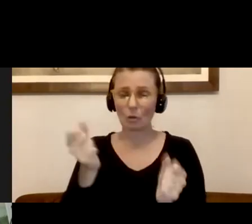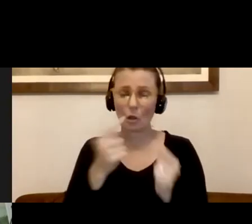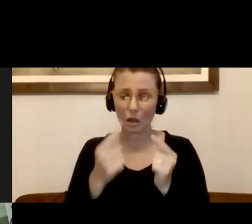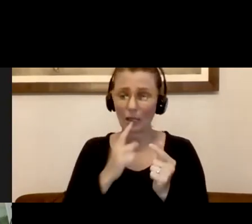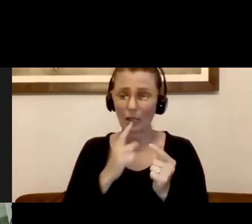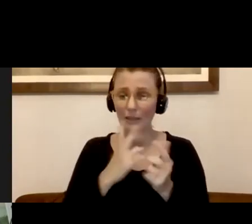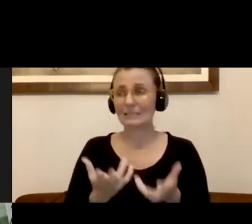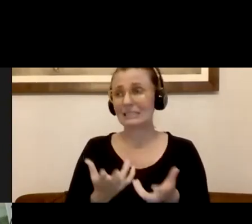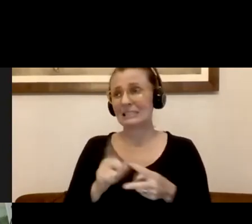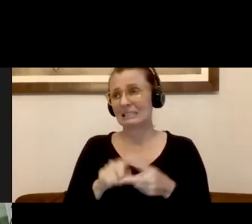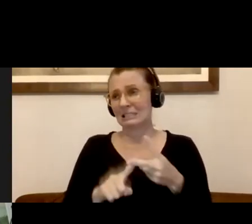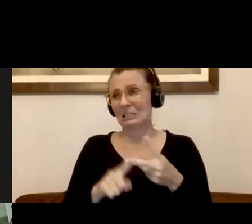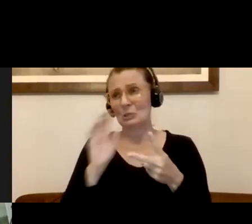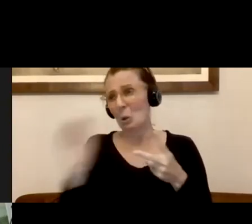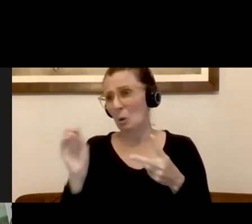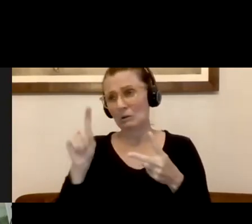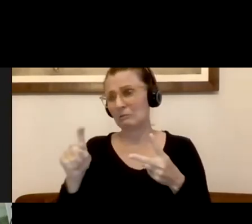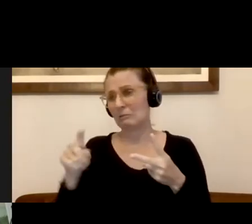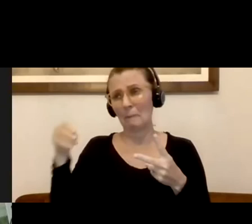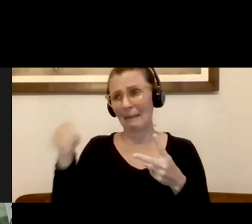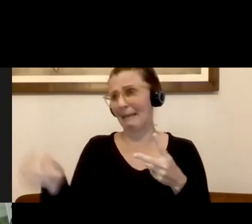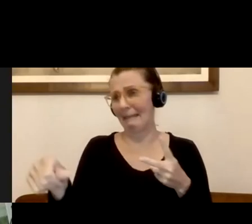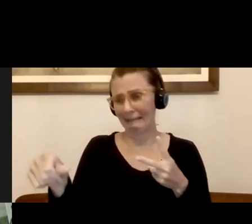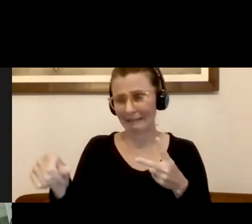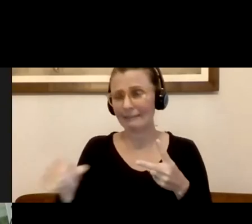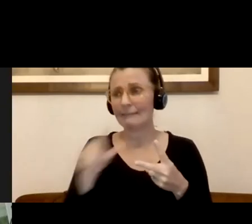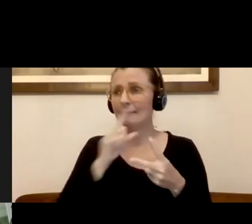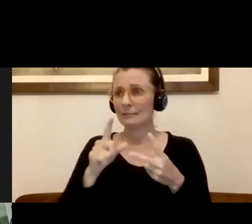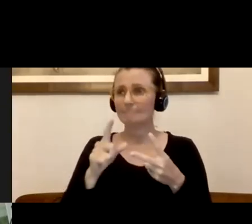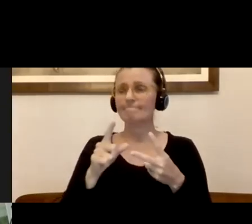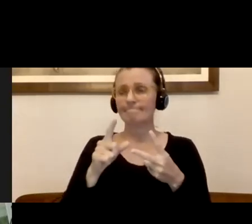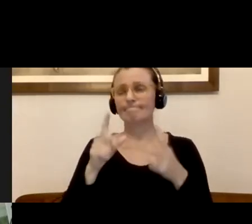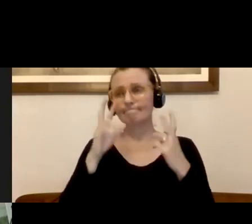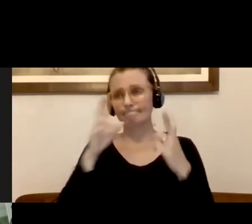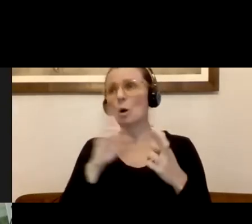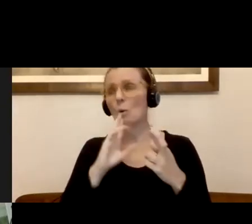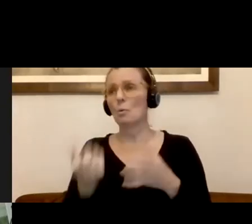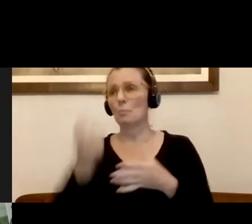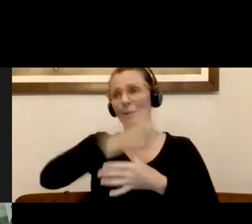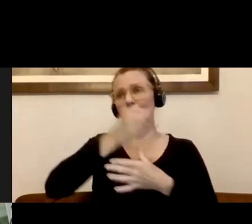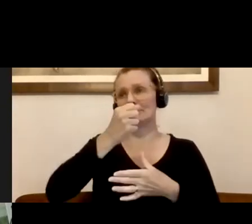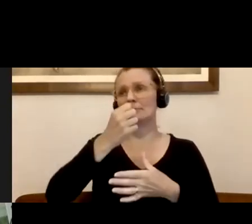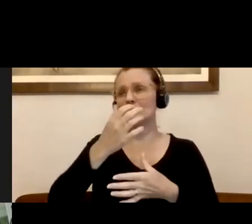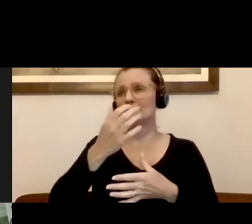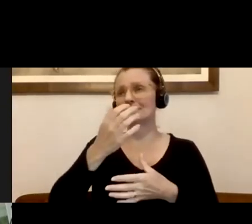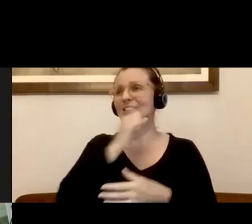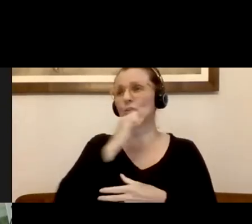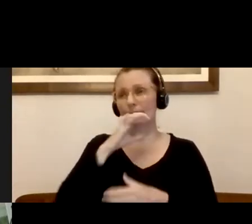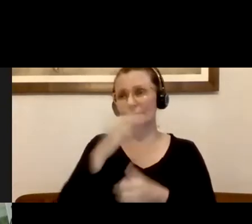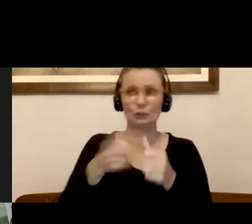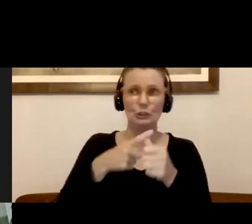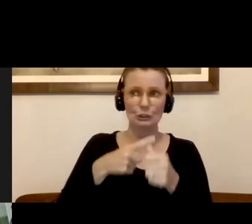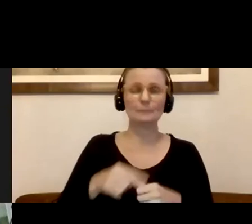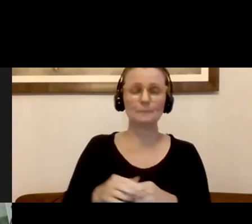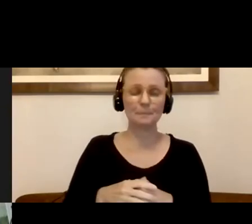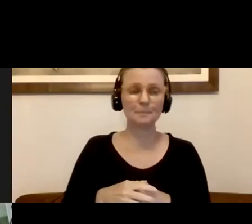have to pay for it. Uh, and we should be targeting our most vulnerable populations first. Doug, do you want to add to that? Absolutely. We are,